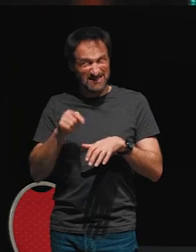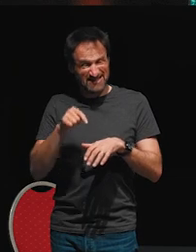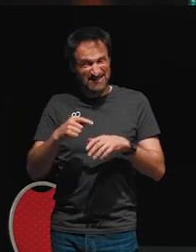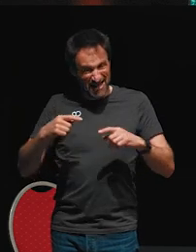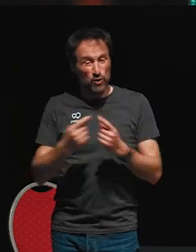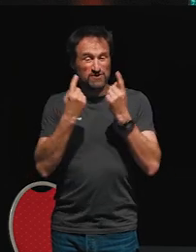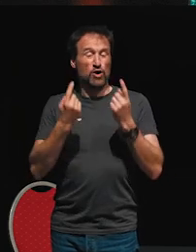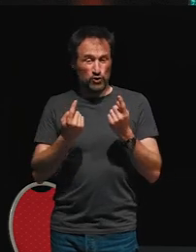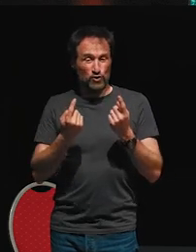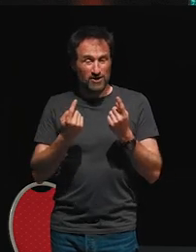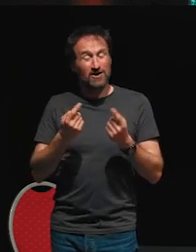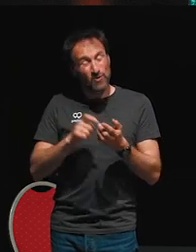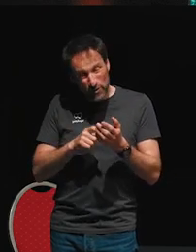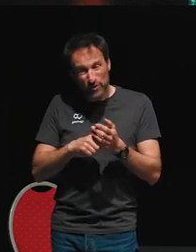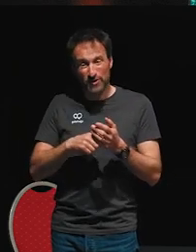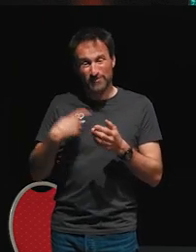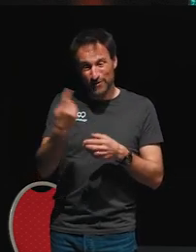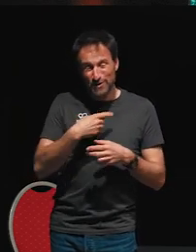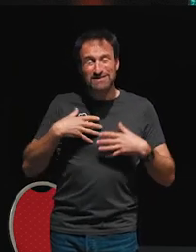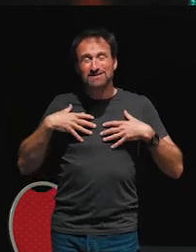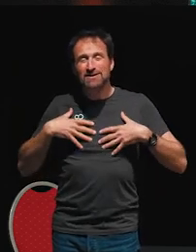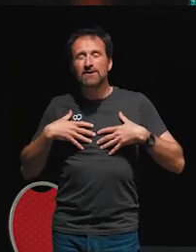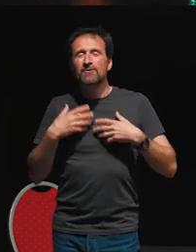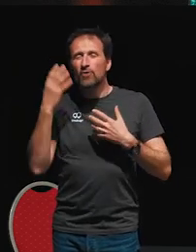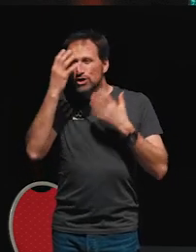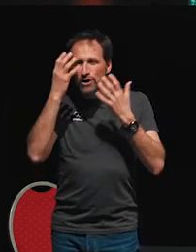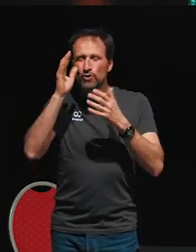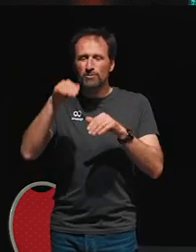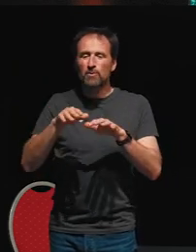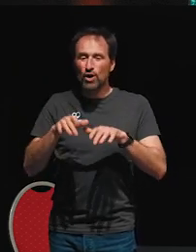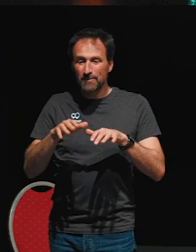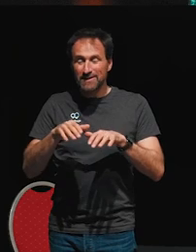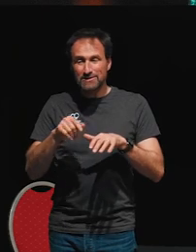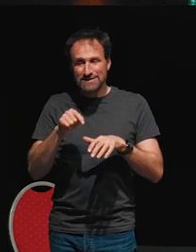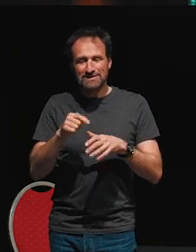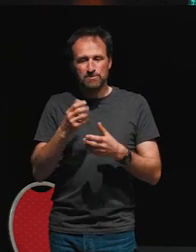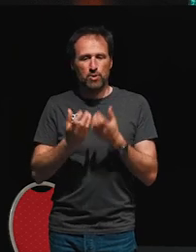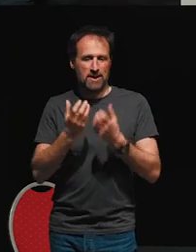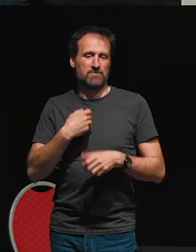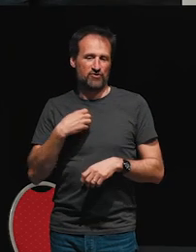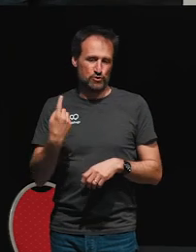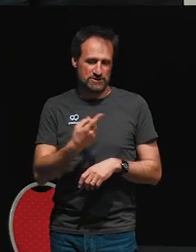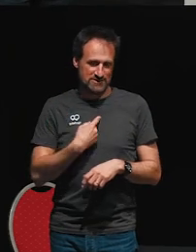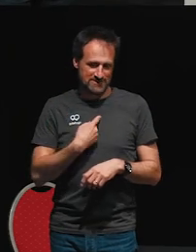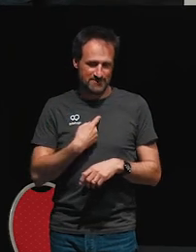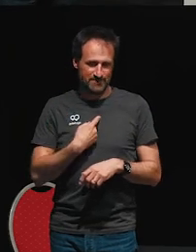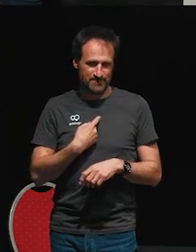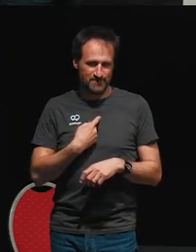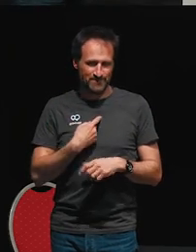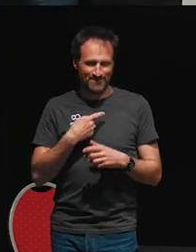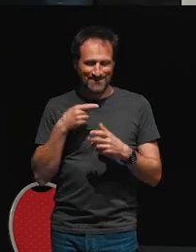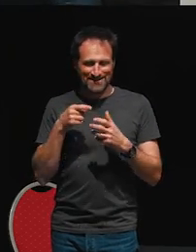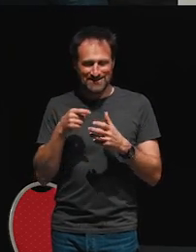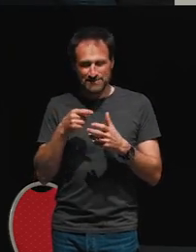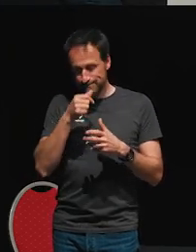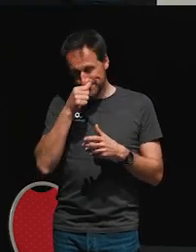ingrained notions about programming is difficult for us. And this is, I think, the friction that makes it